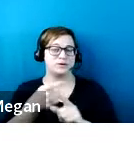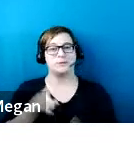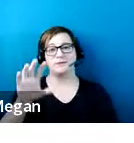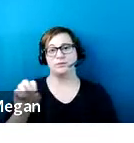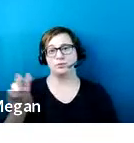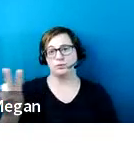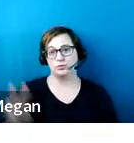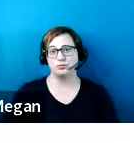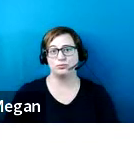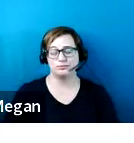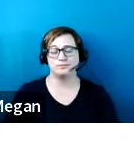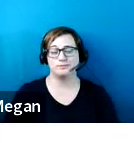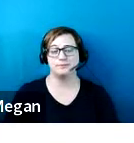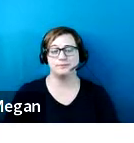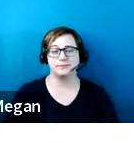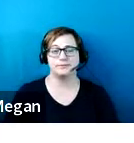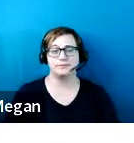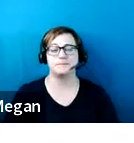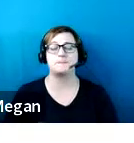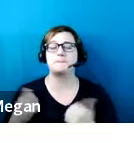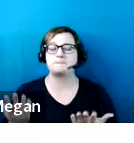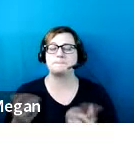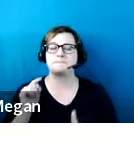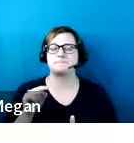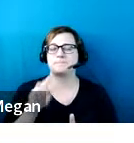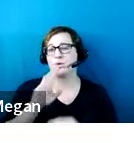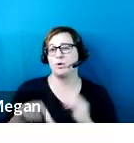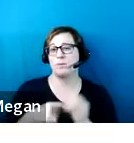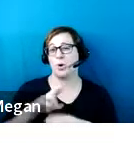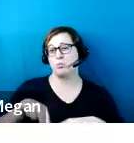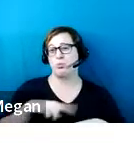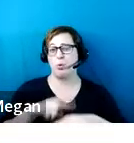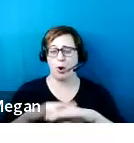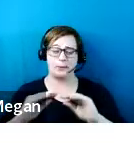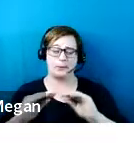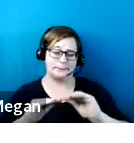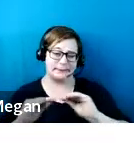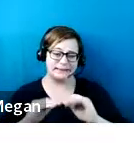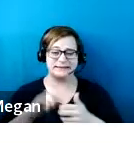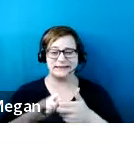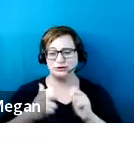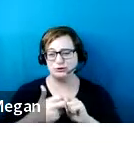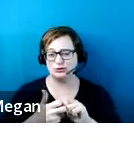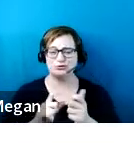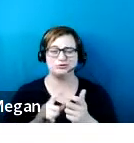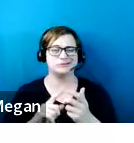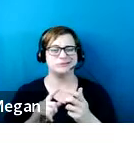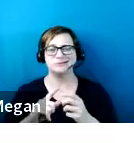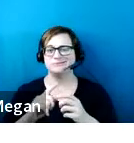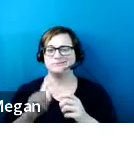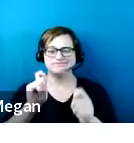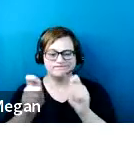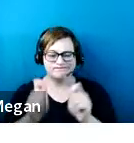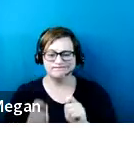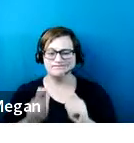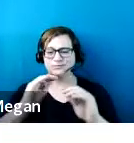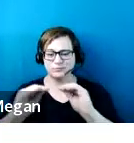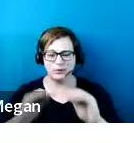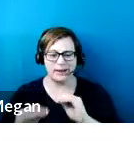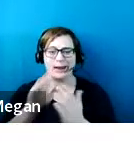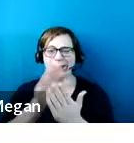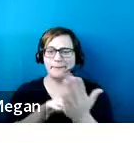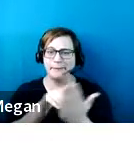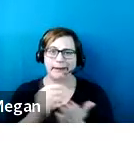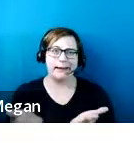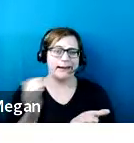Now, when we talk about normal maintenance issues like repair or, I mean, repainting or existing